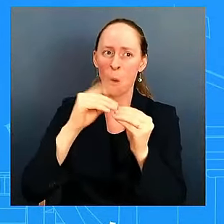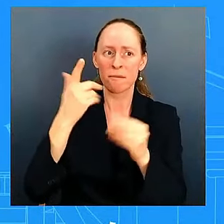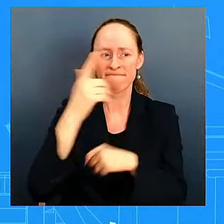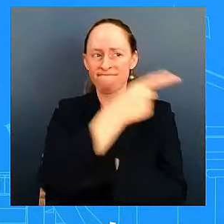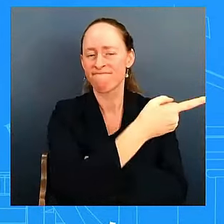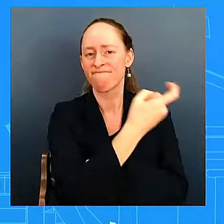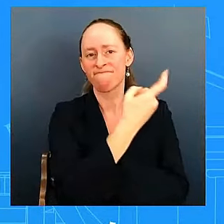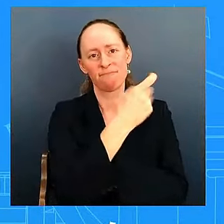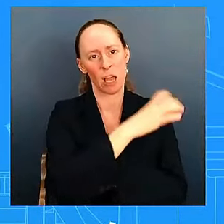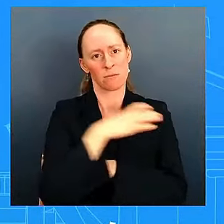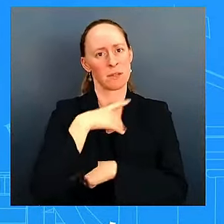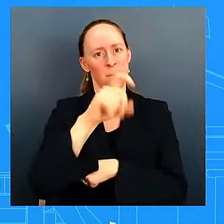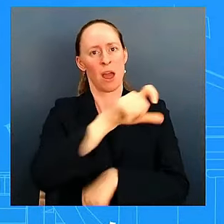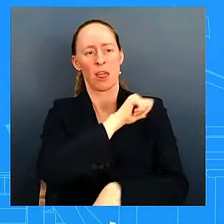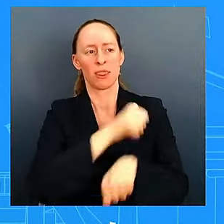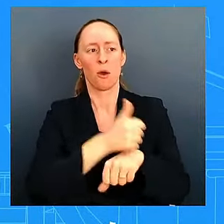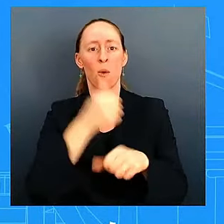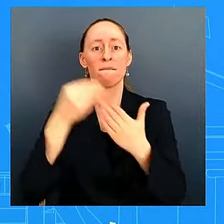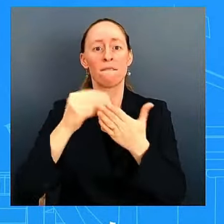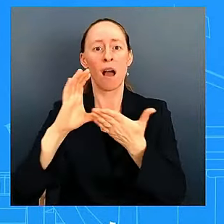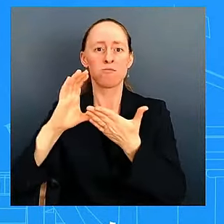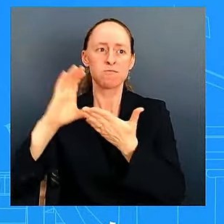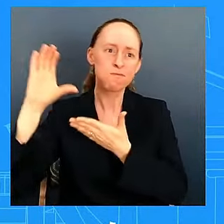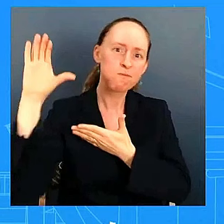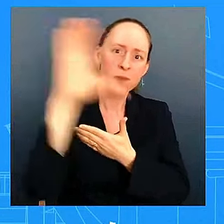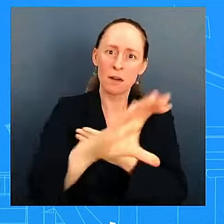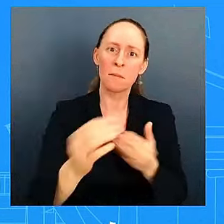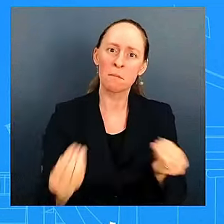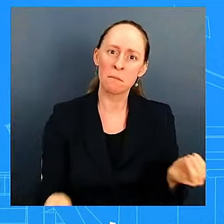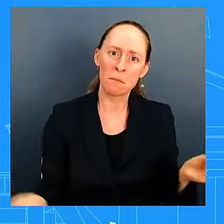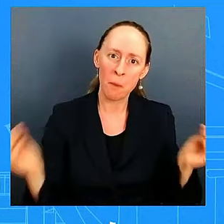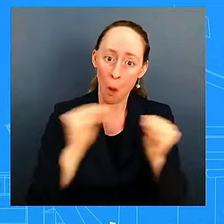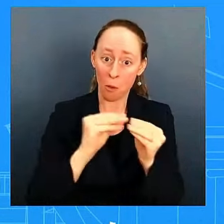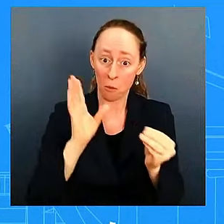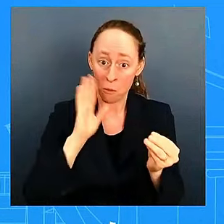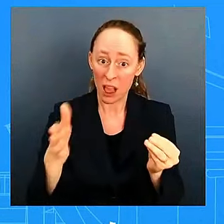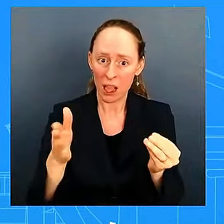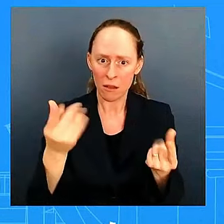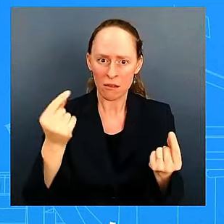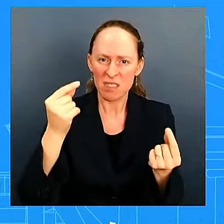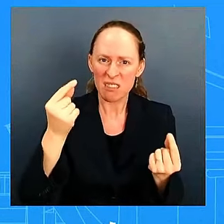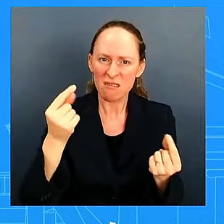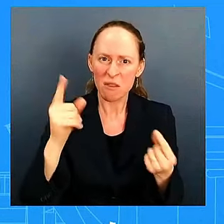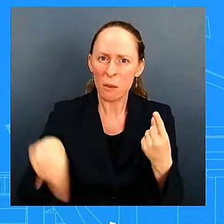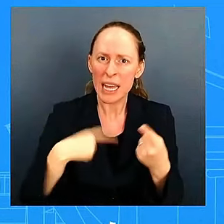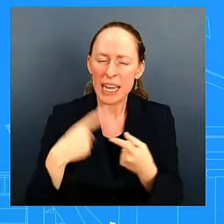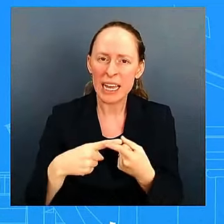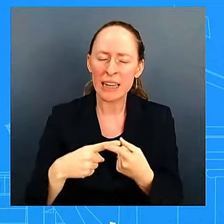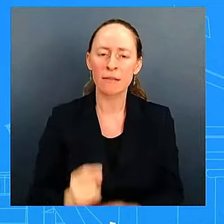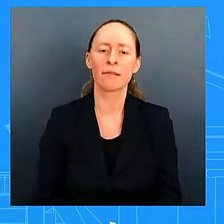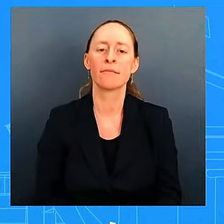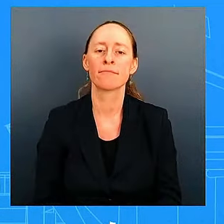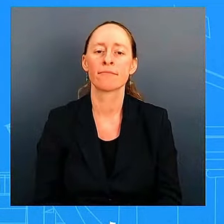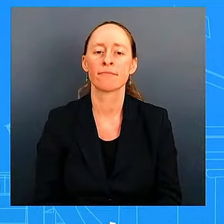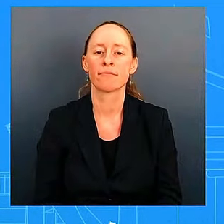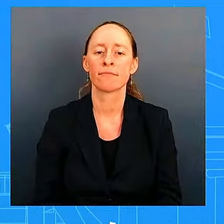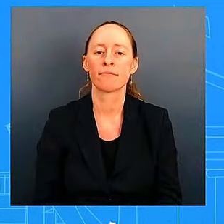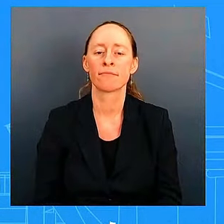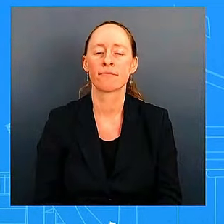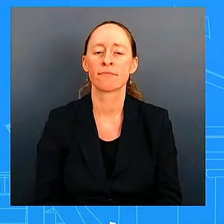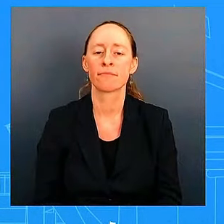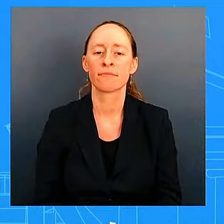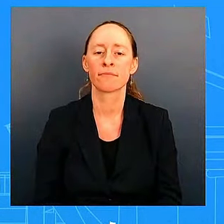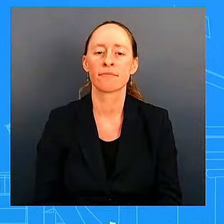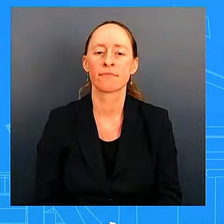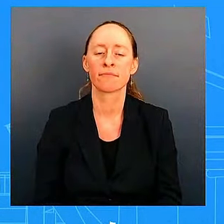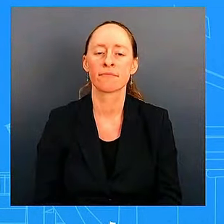emergency uh supplemental to uh to um for the cr right for for for the cr